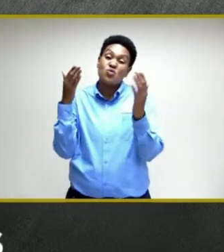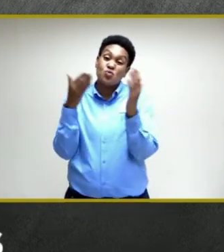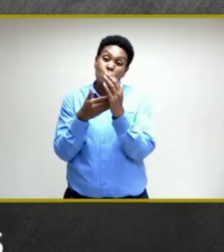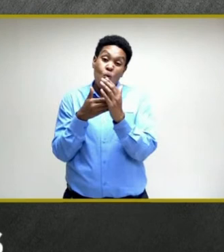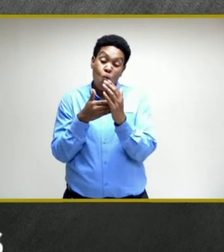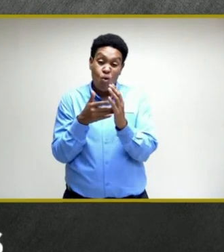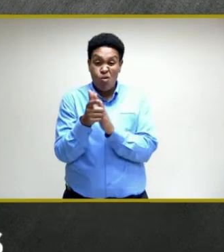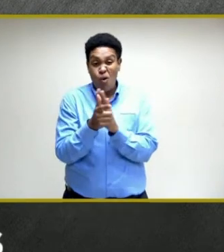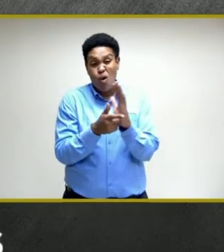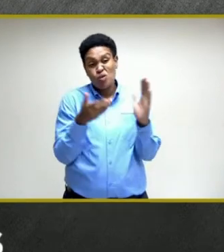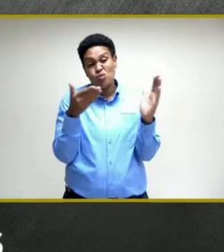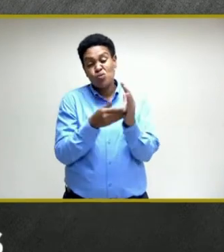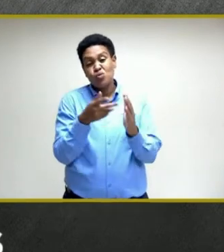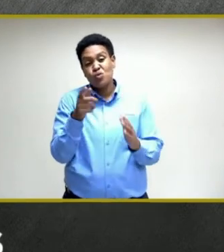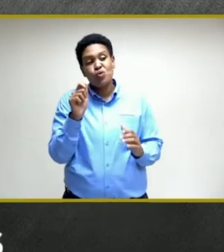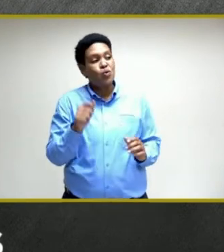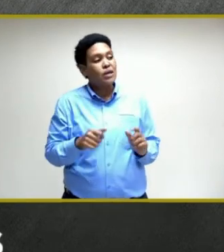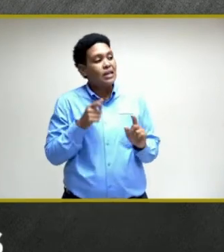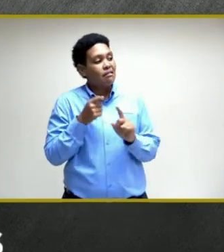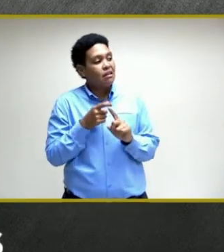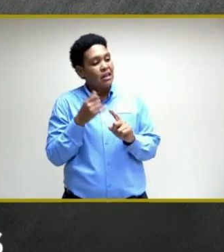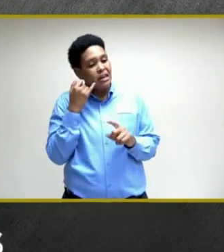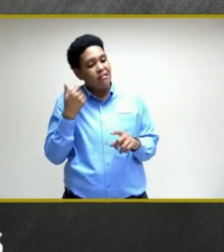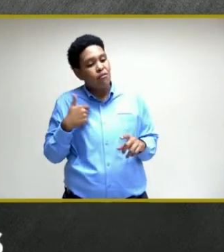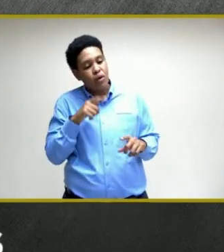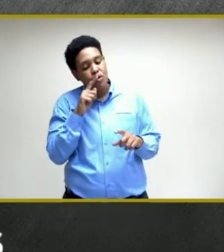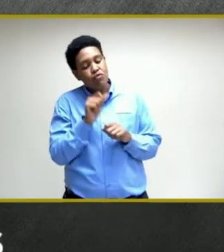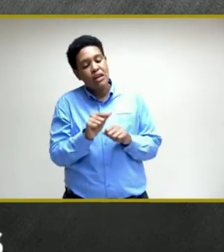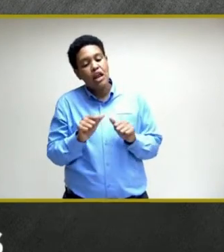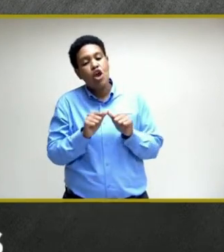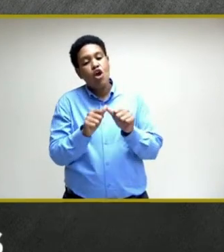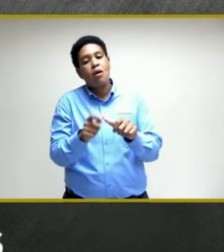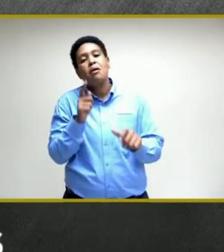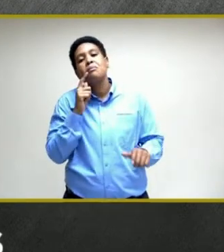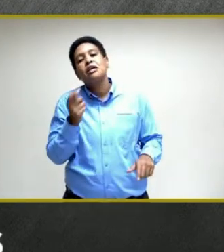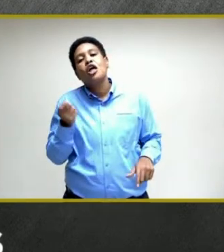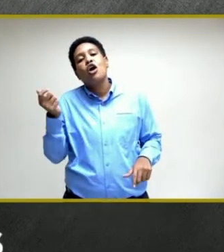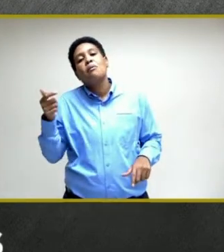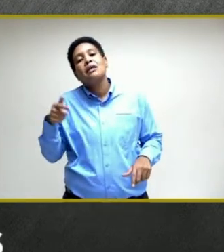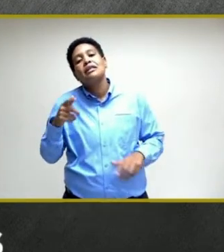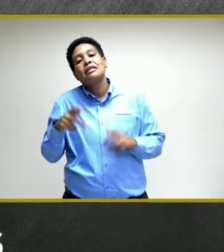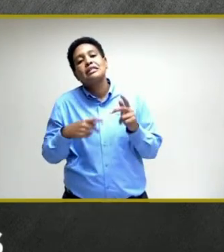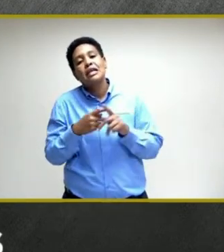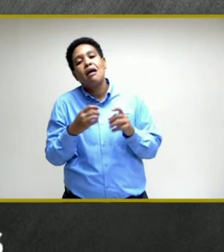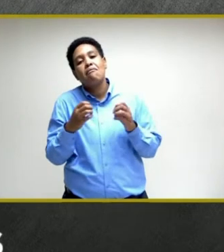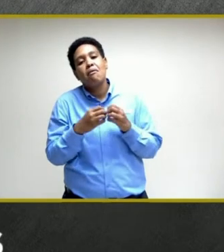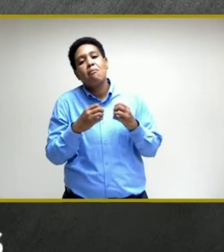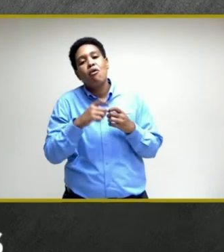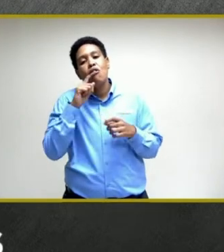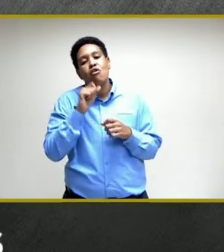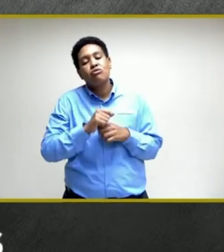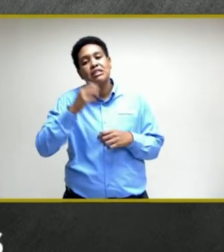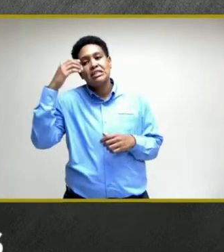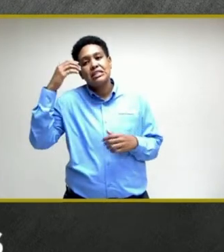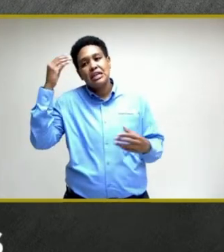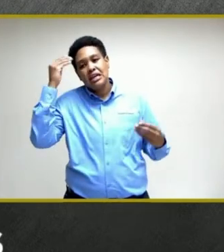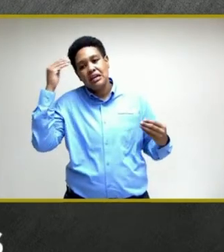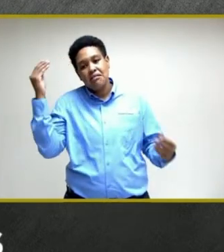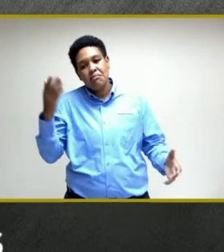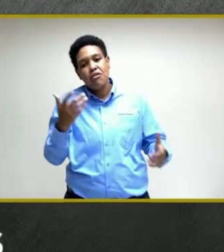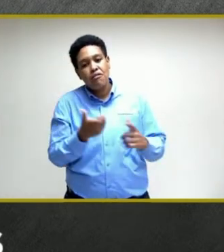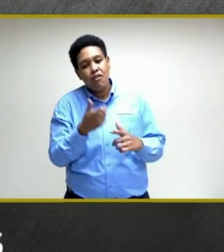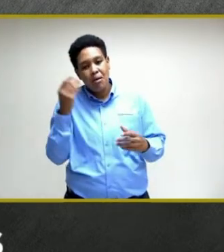could be effective if it is that we continue to omit this kind of more serious information from the